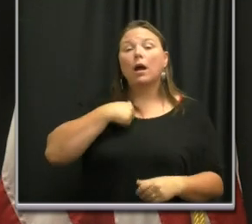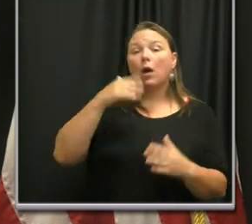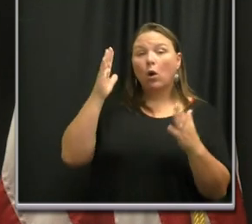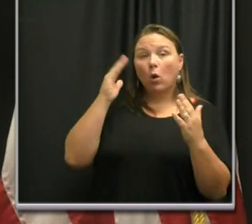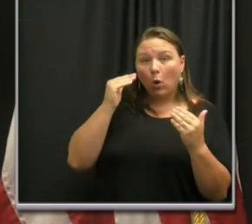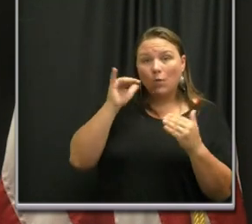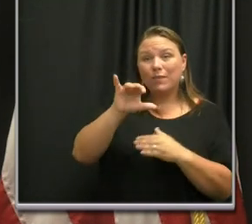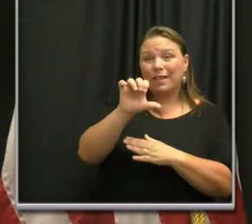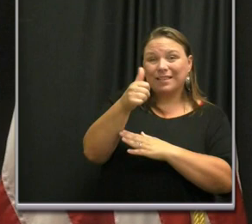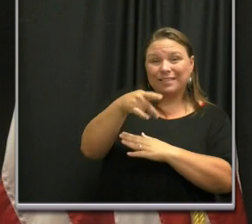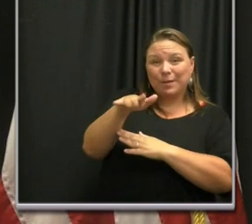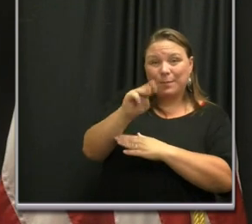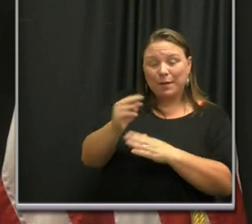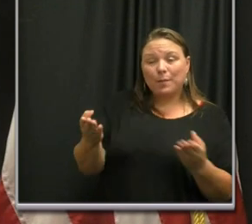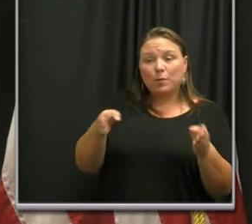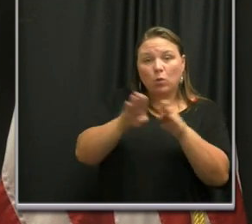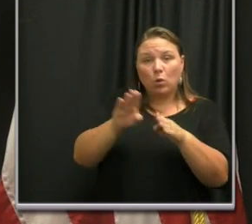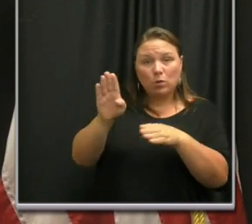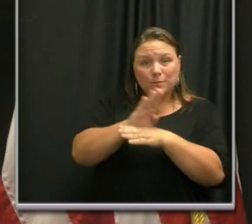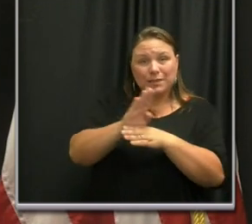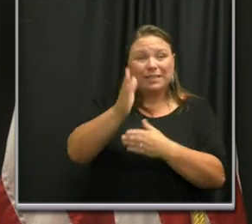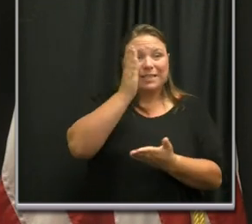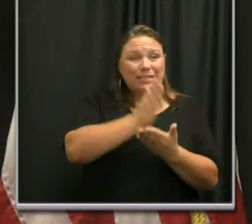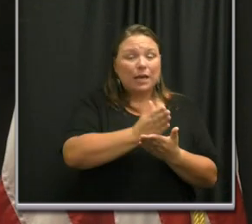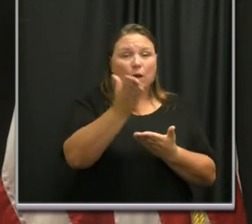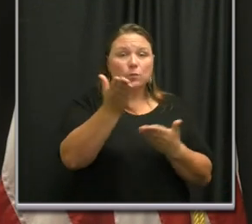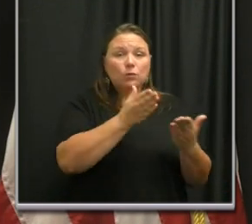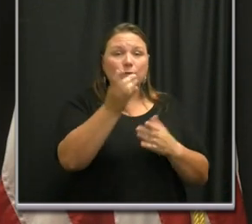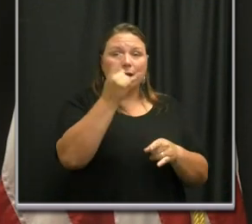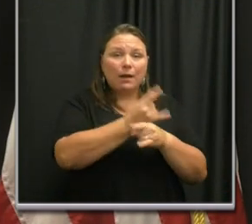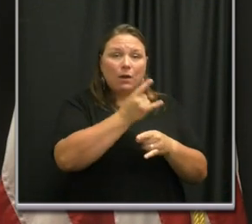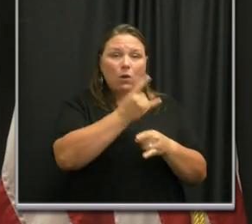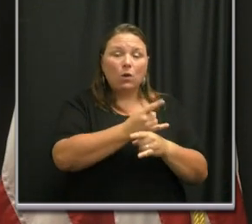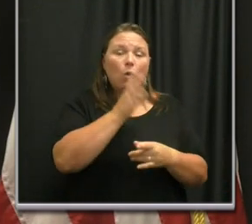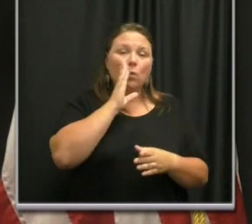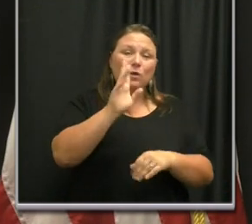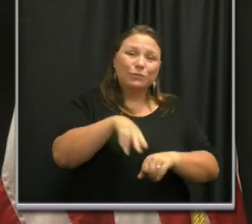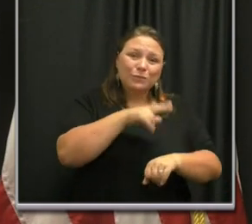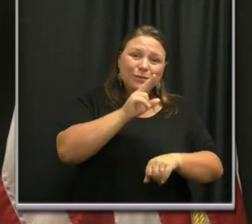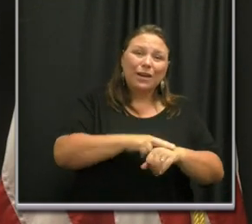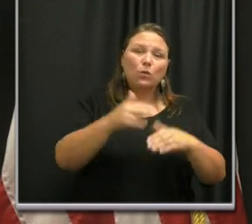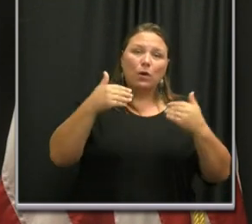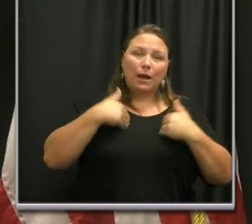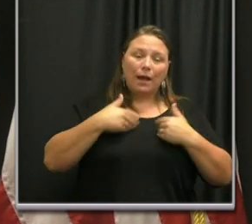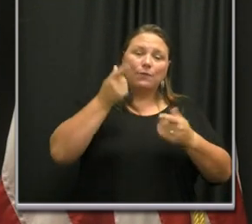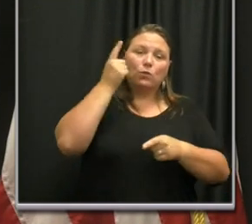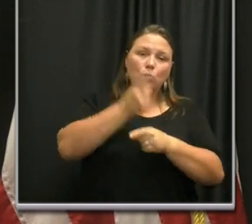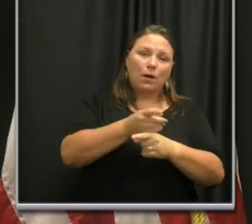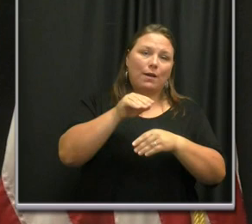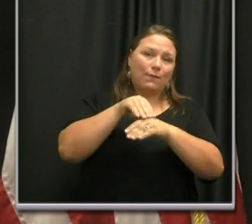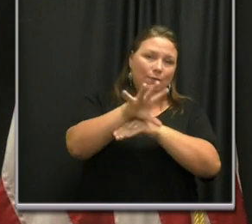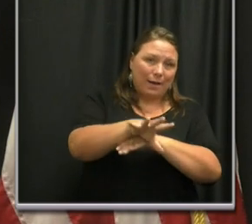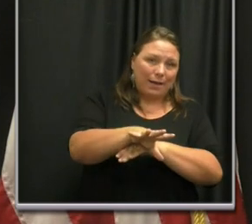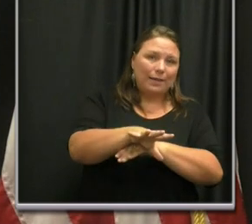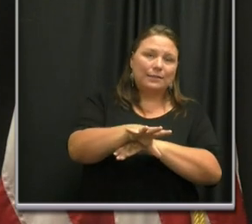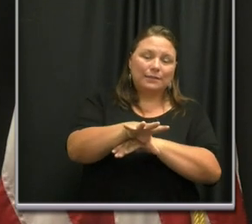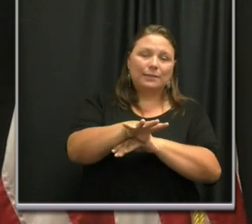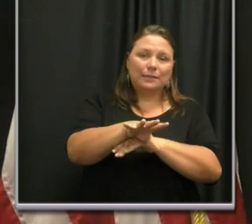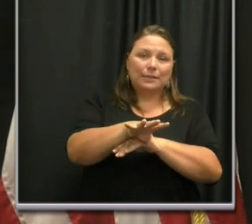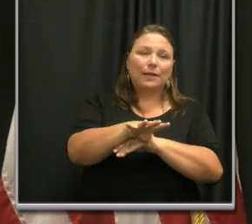hopeful that the 10 p.m. and the stopping of serving of alcohol will naturally have the right effect in